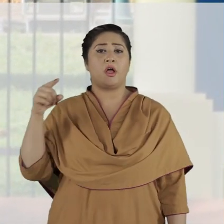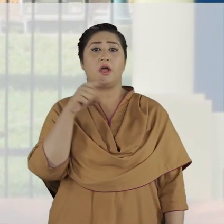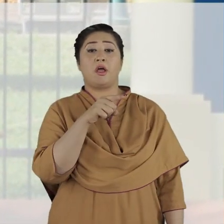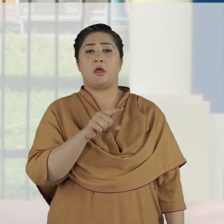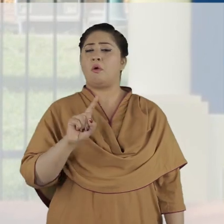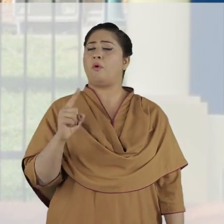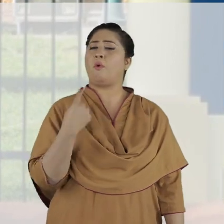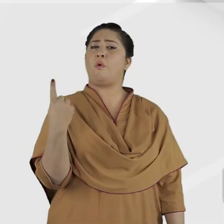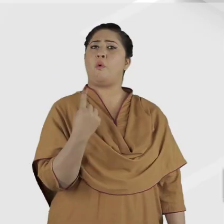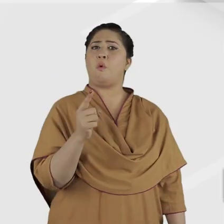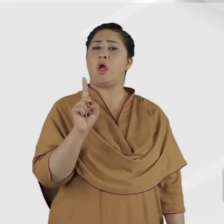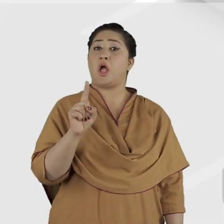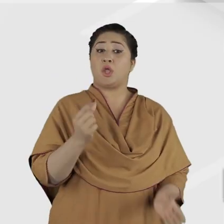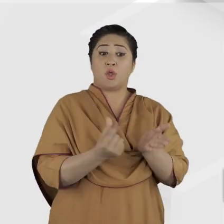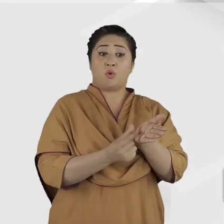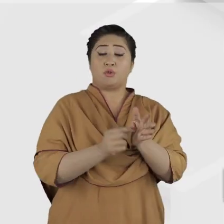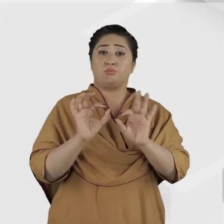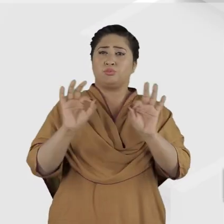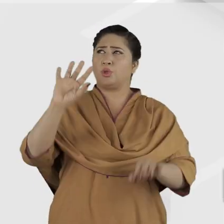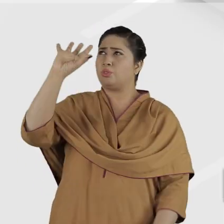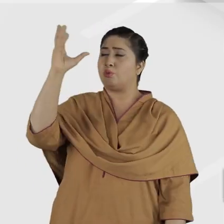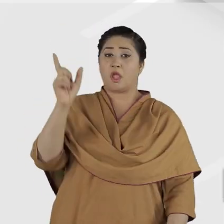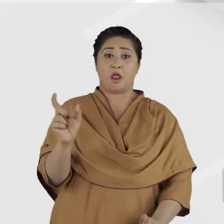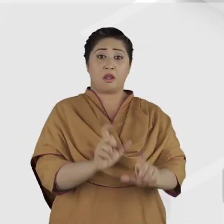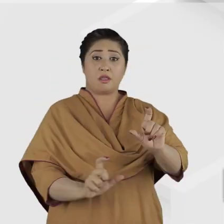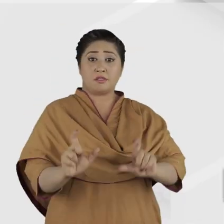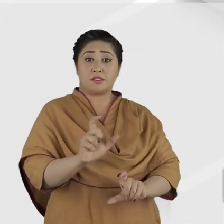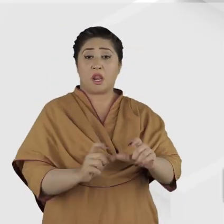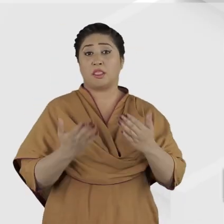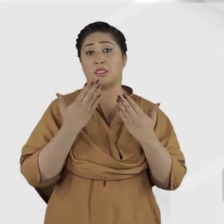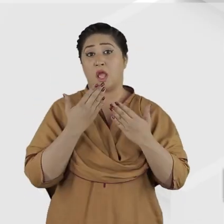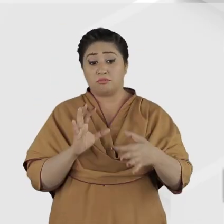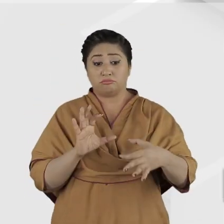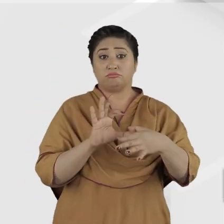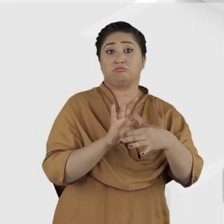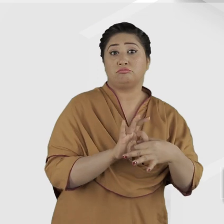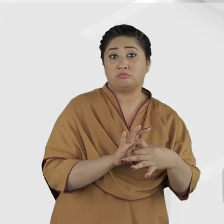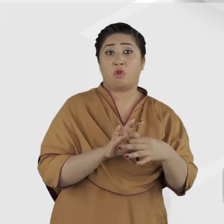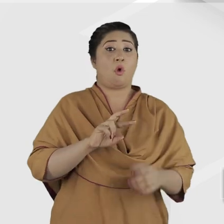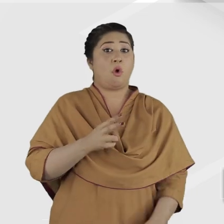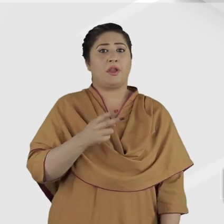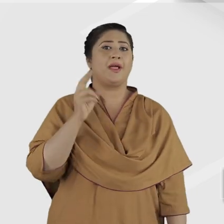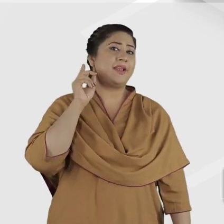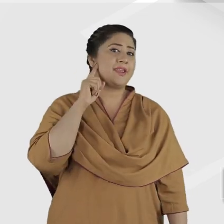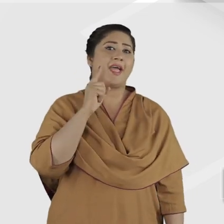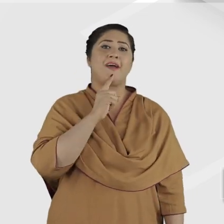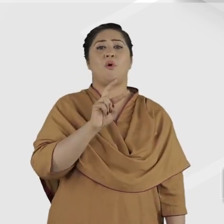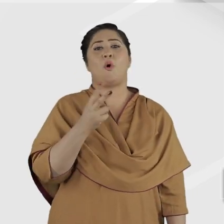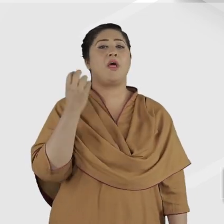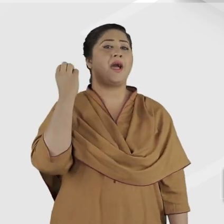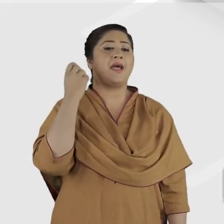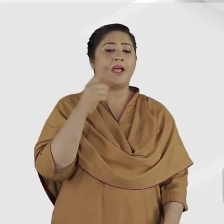Washington, D.C. It is the only university in the world specifically designed for the education of the deaf